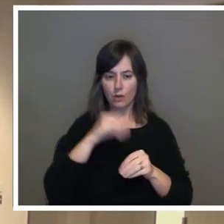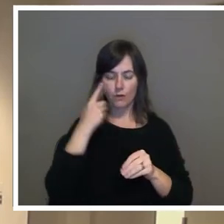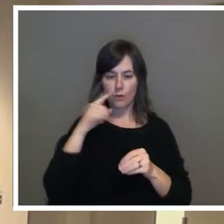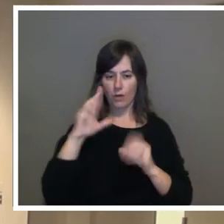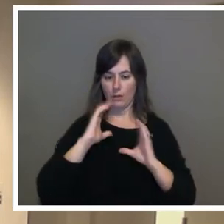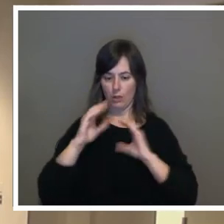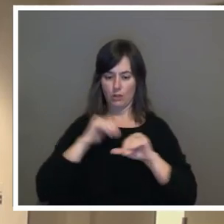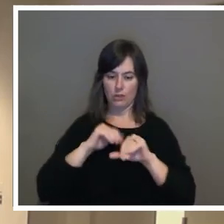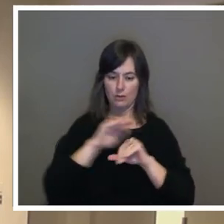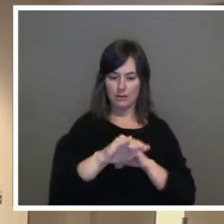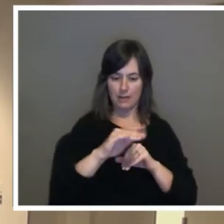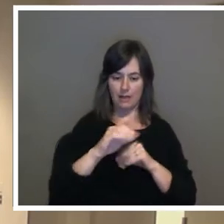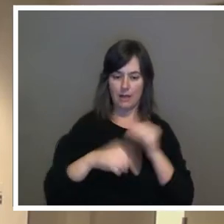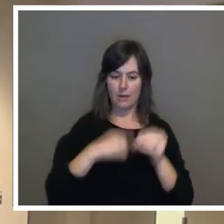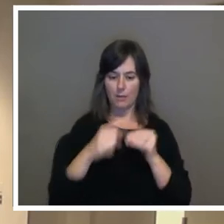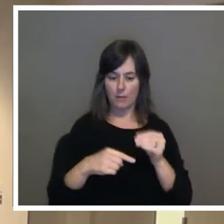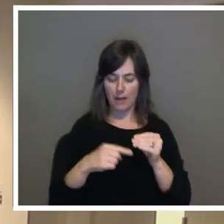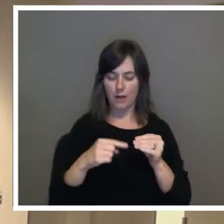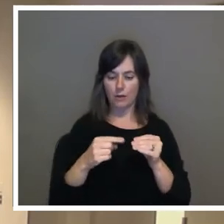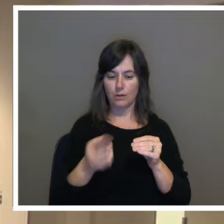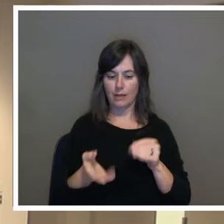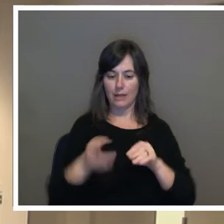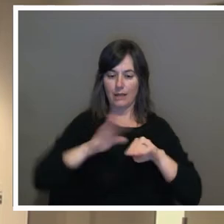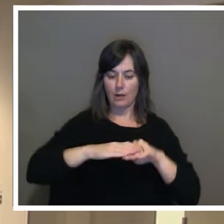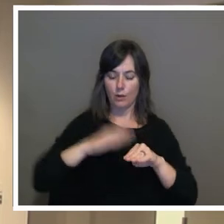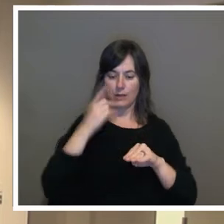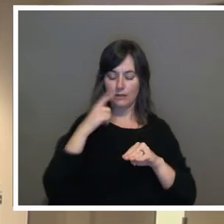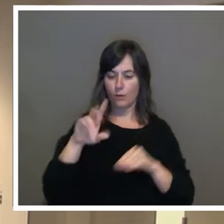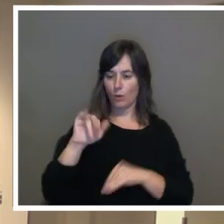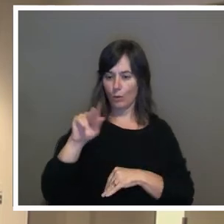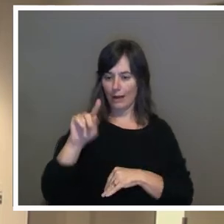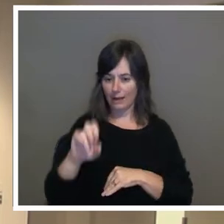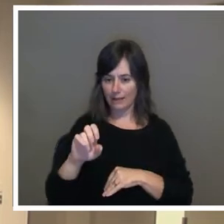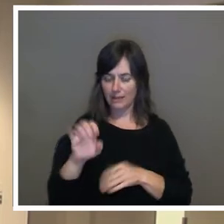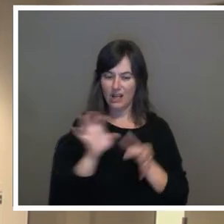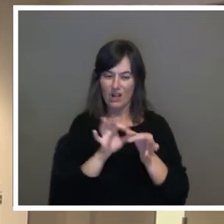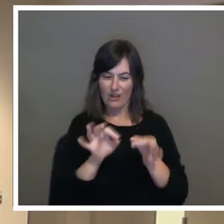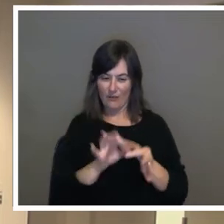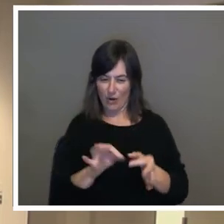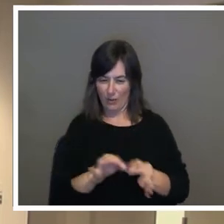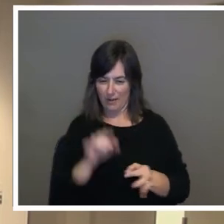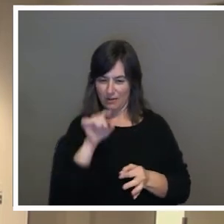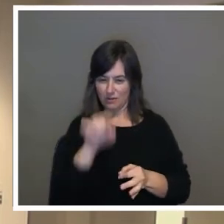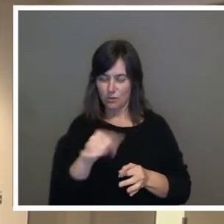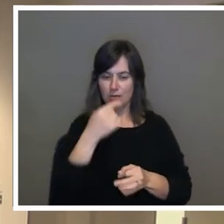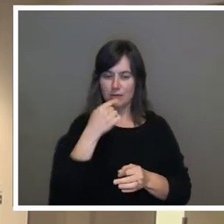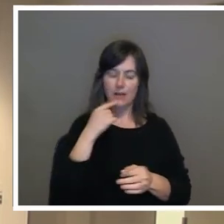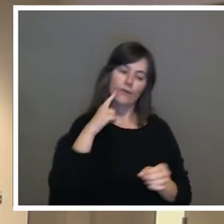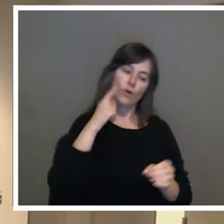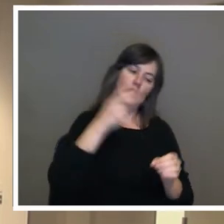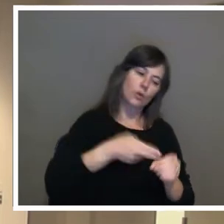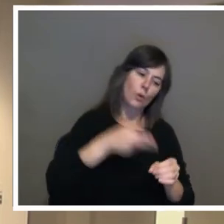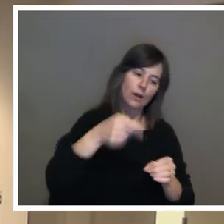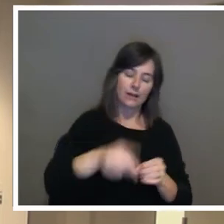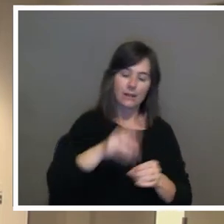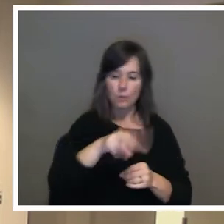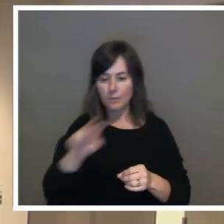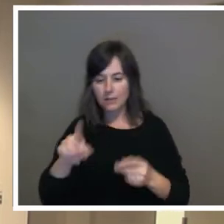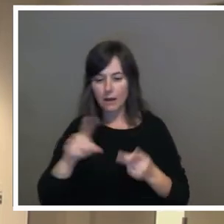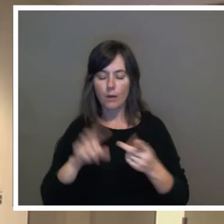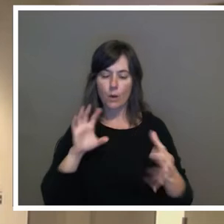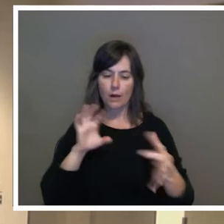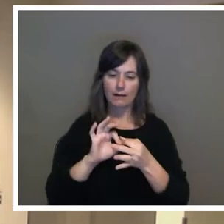increase, sorry, increase. The verbiage, you know, to say, join this website or this go to this link to,